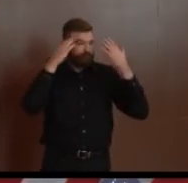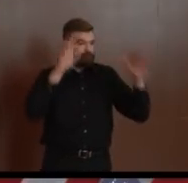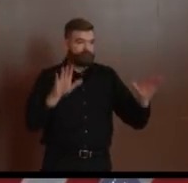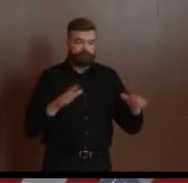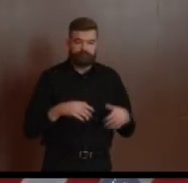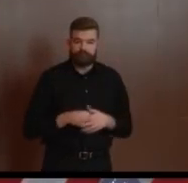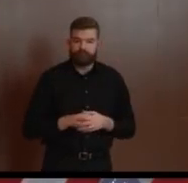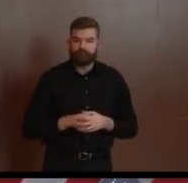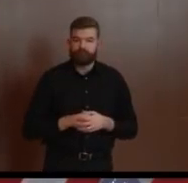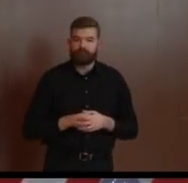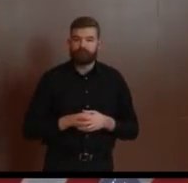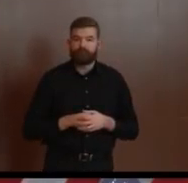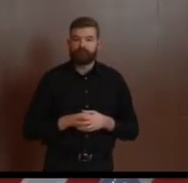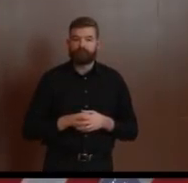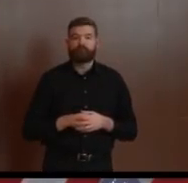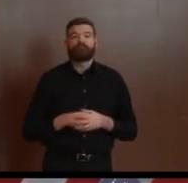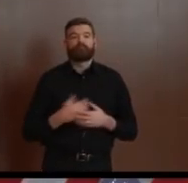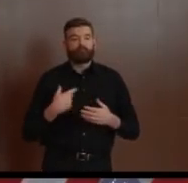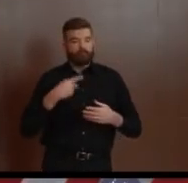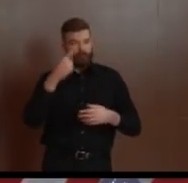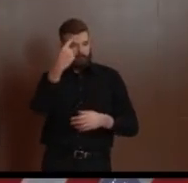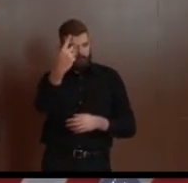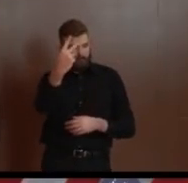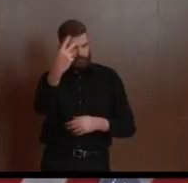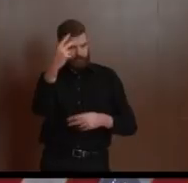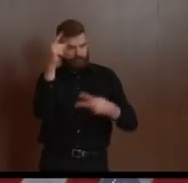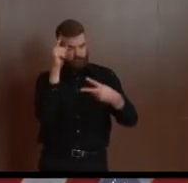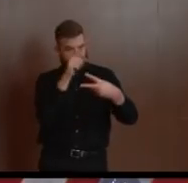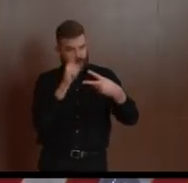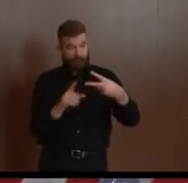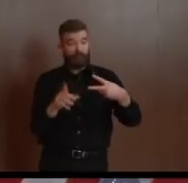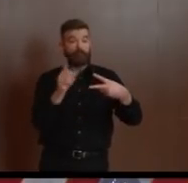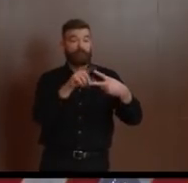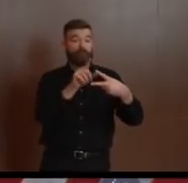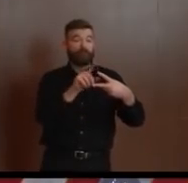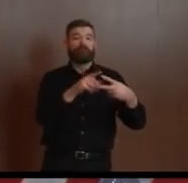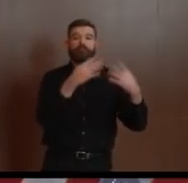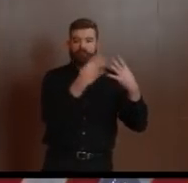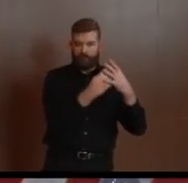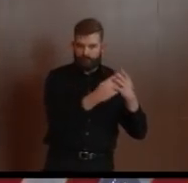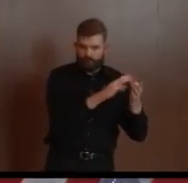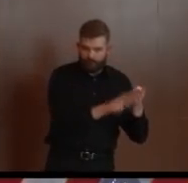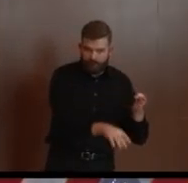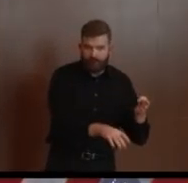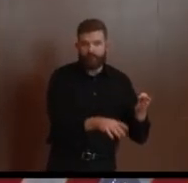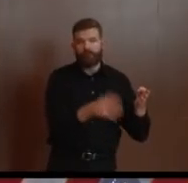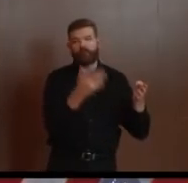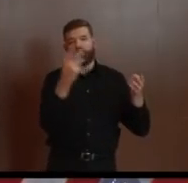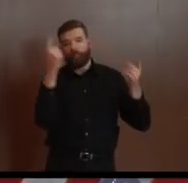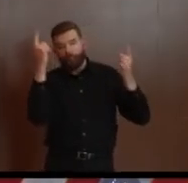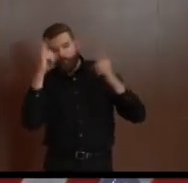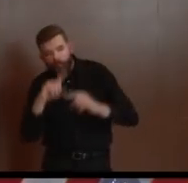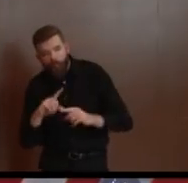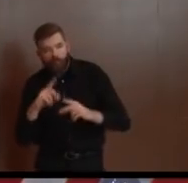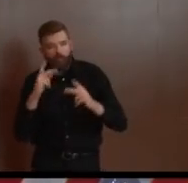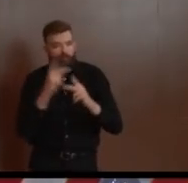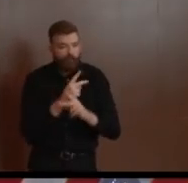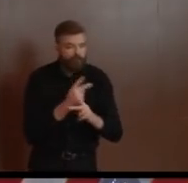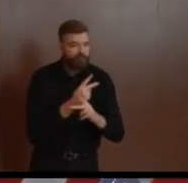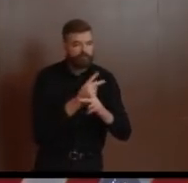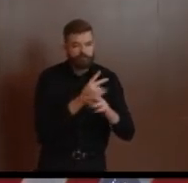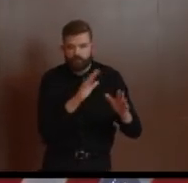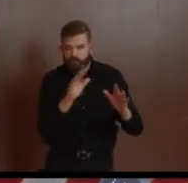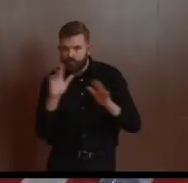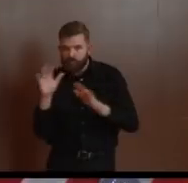and the groundbreaking resolution that you've worked out with the Chief Justice, and I want to thank him in absentia